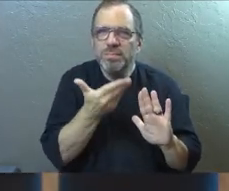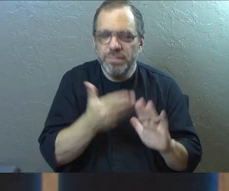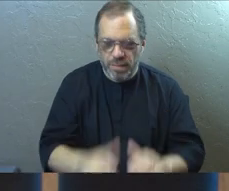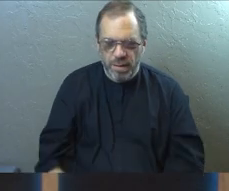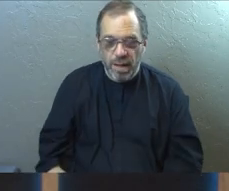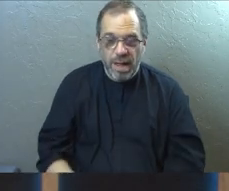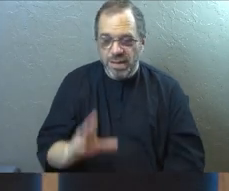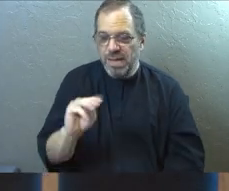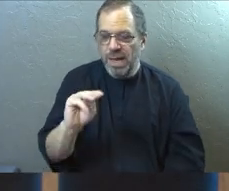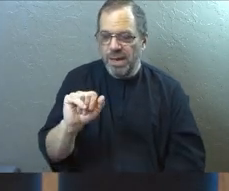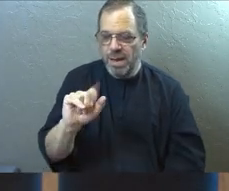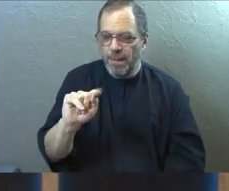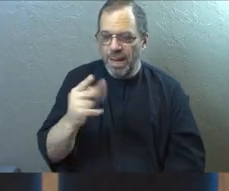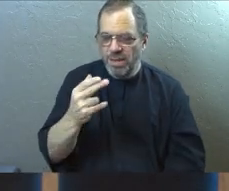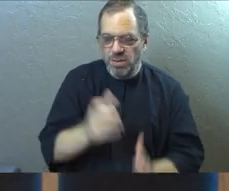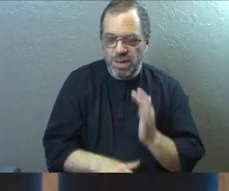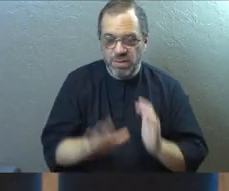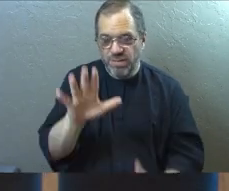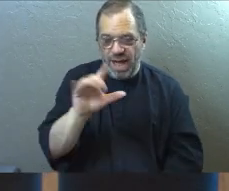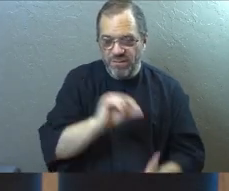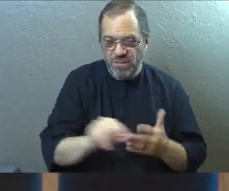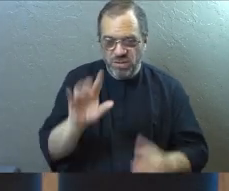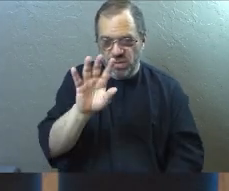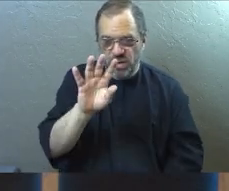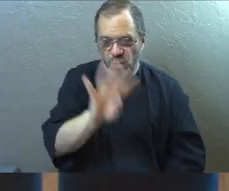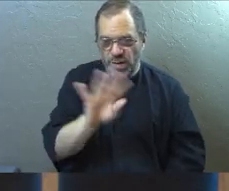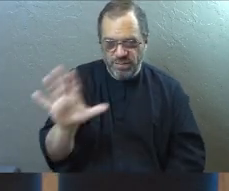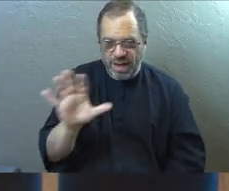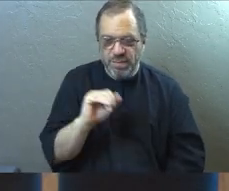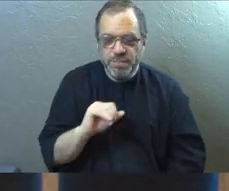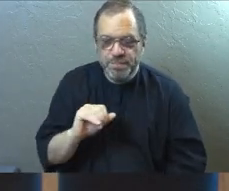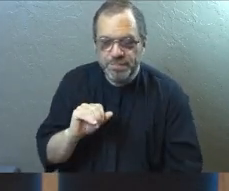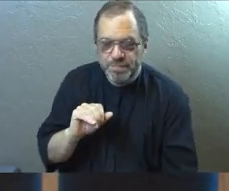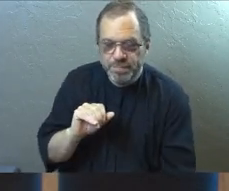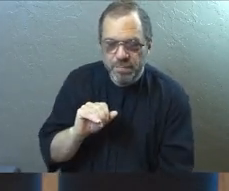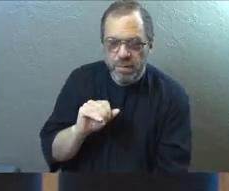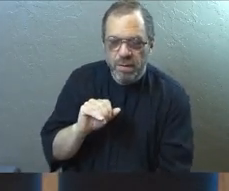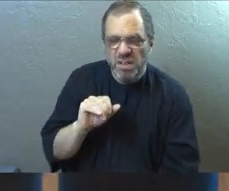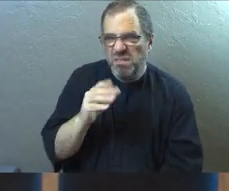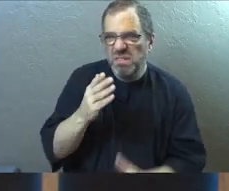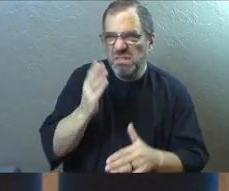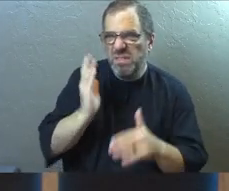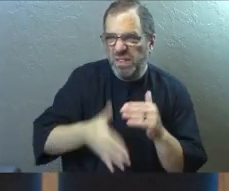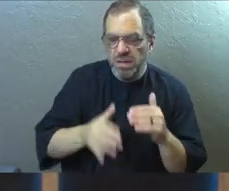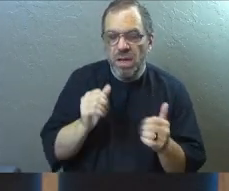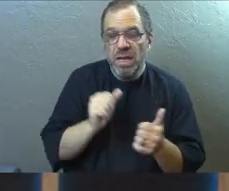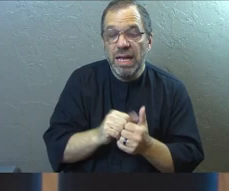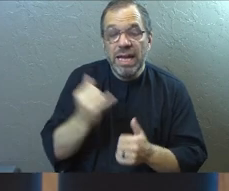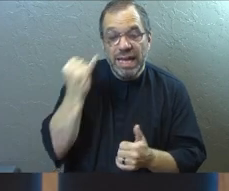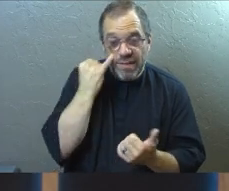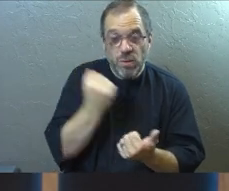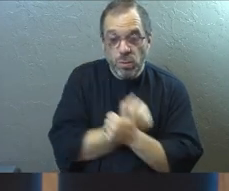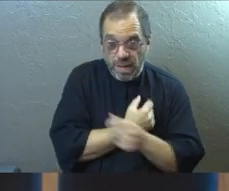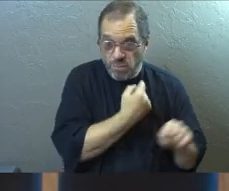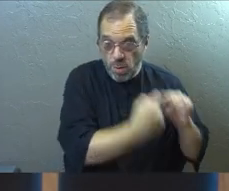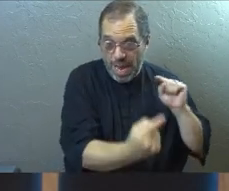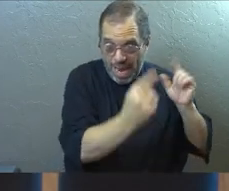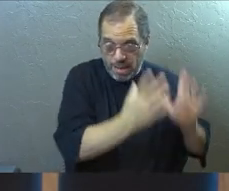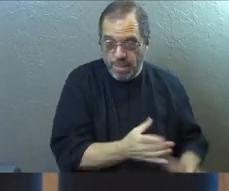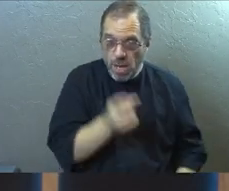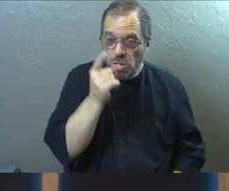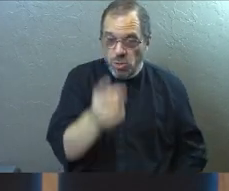And then Matthew 5.45, just to finish out the text a bit. In that way, you will be acting. If you love enemies,